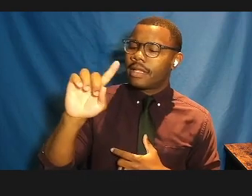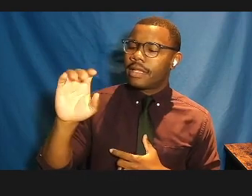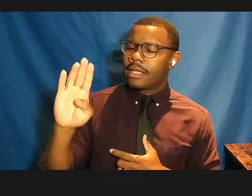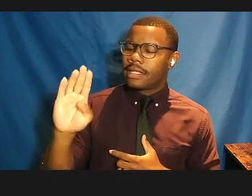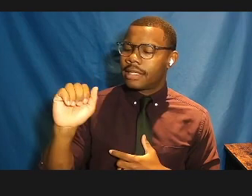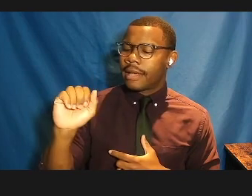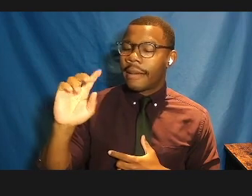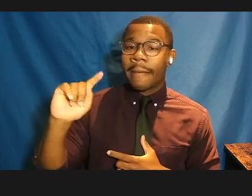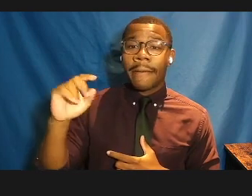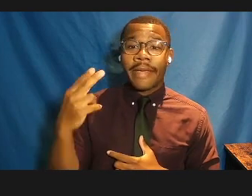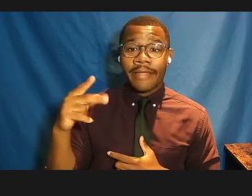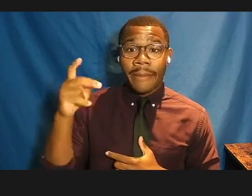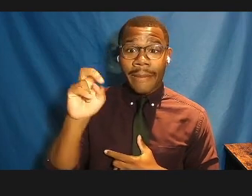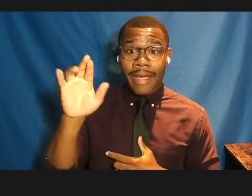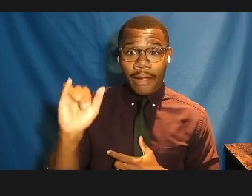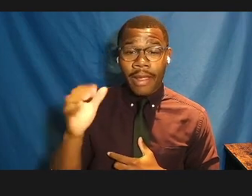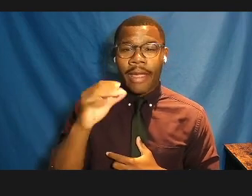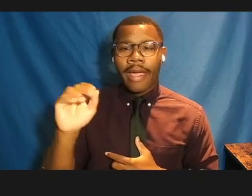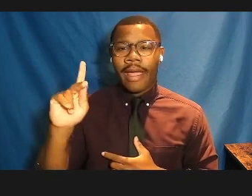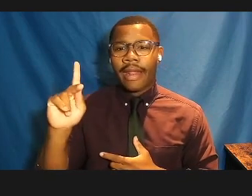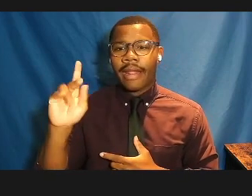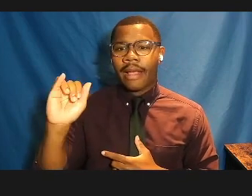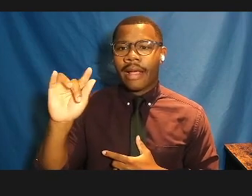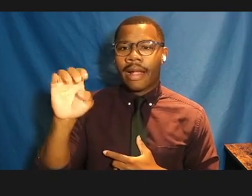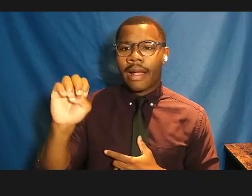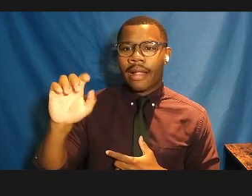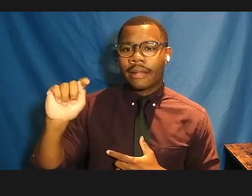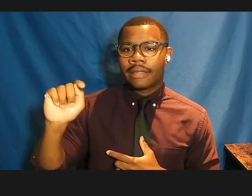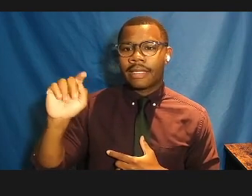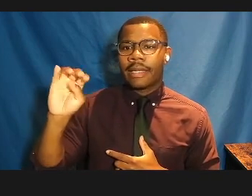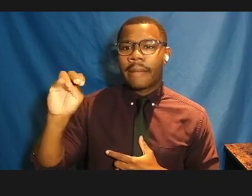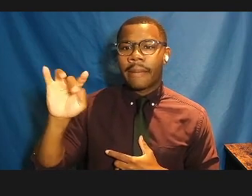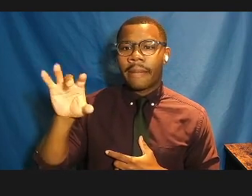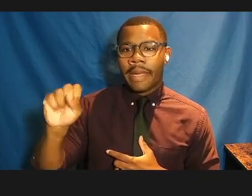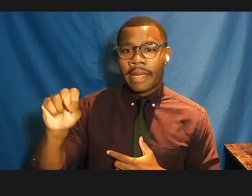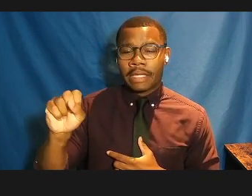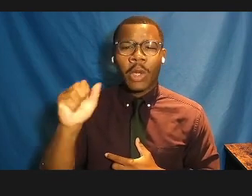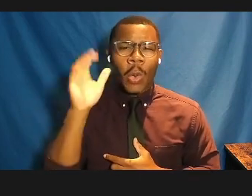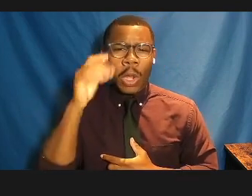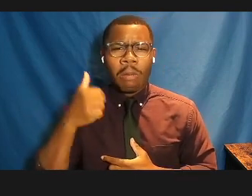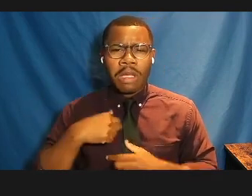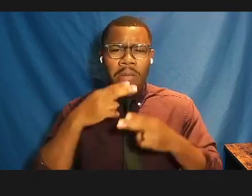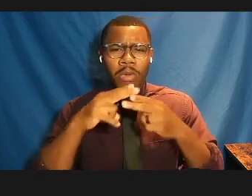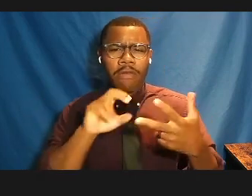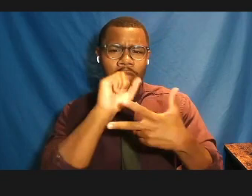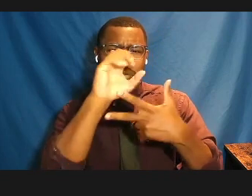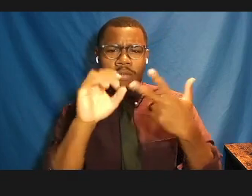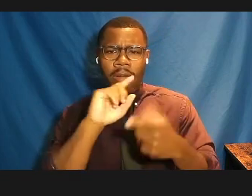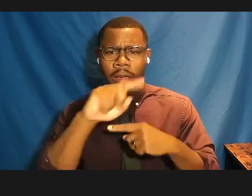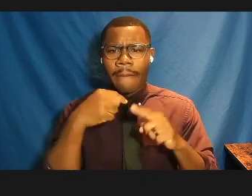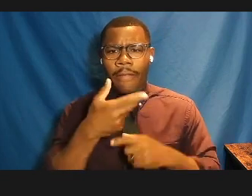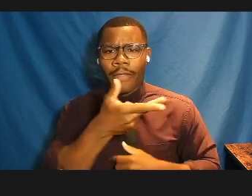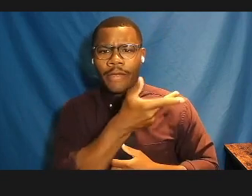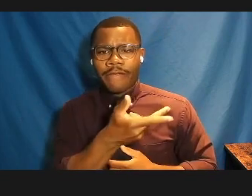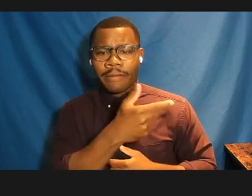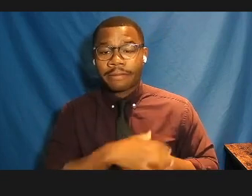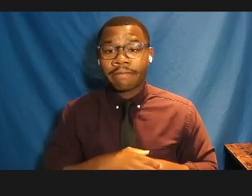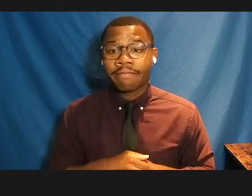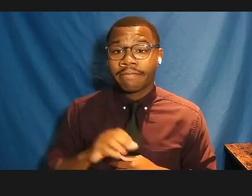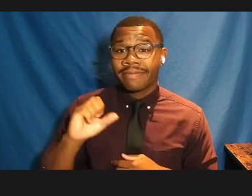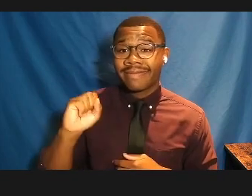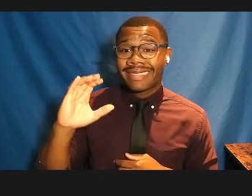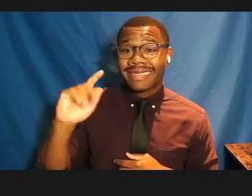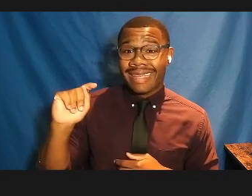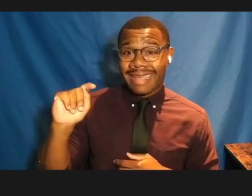have a sense of who they are, but I'm going to move quickly so we have plenty of time for a rich conversation. So Scott, immediately to my